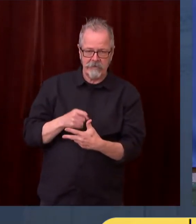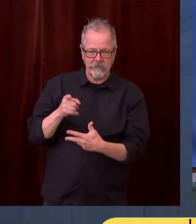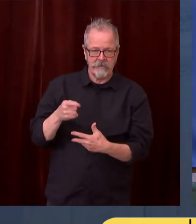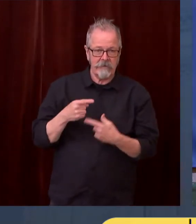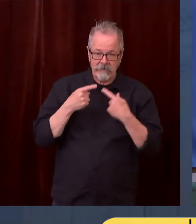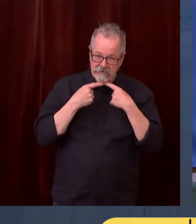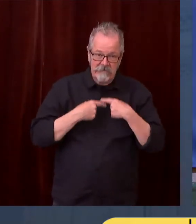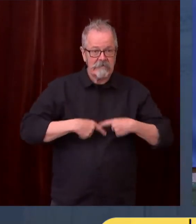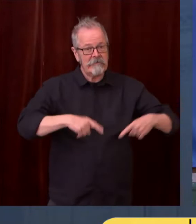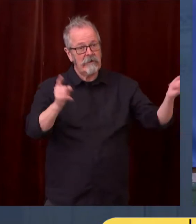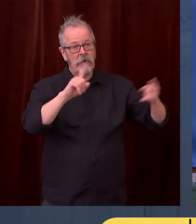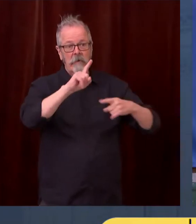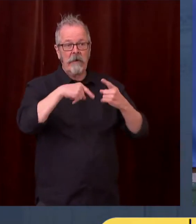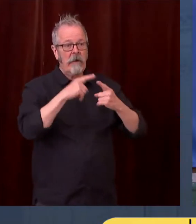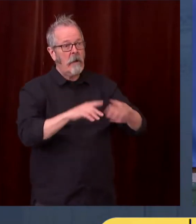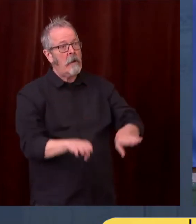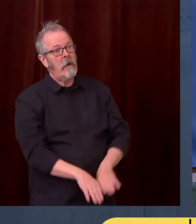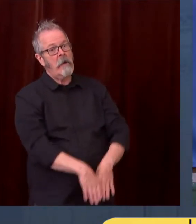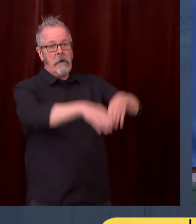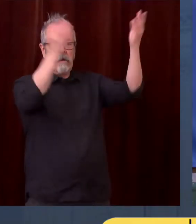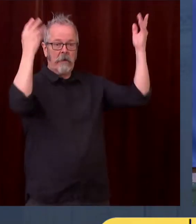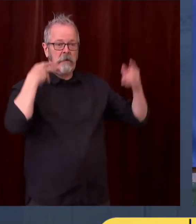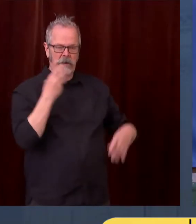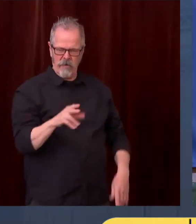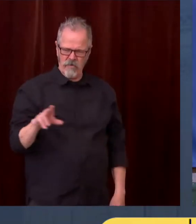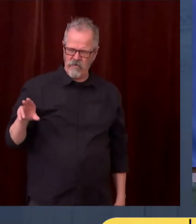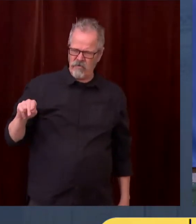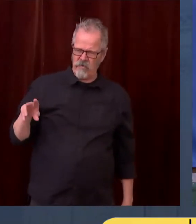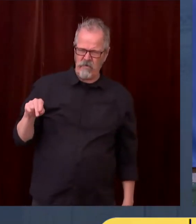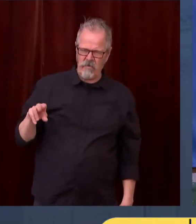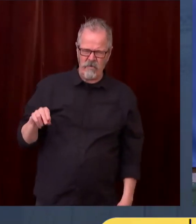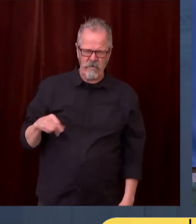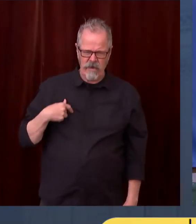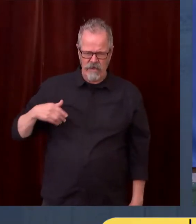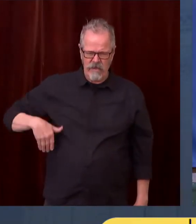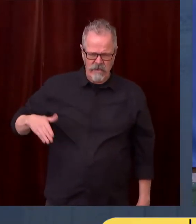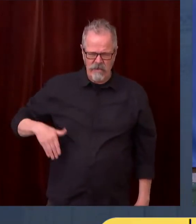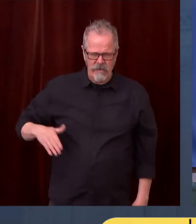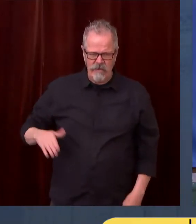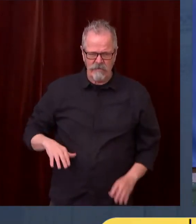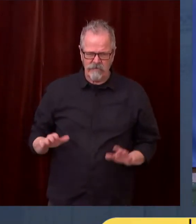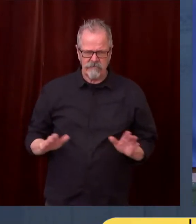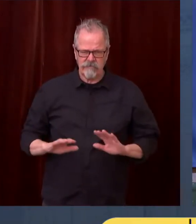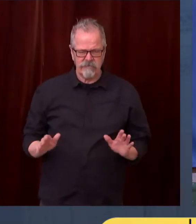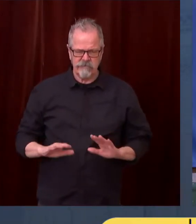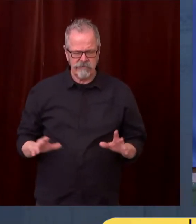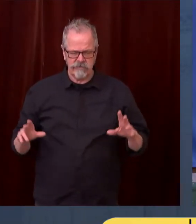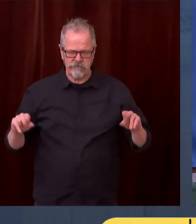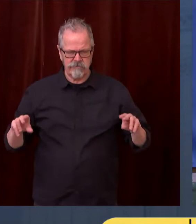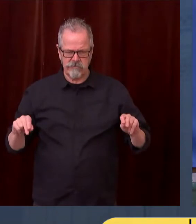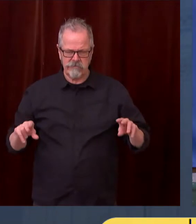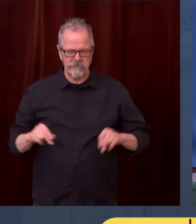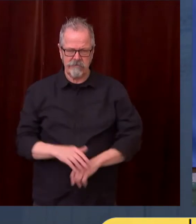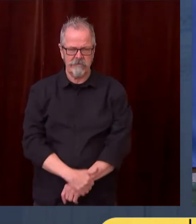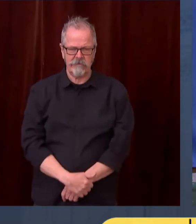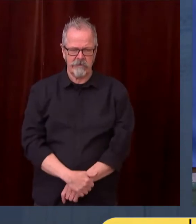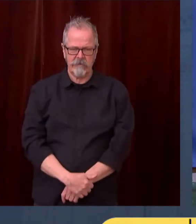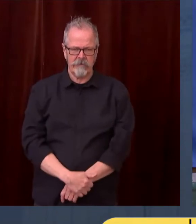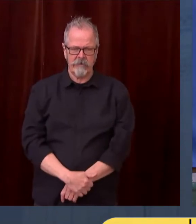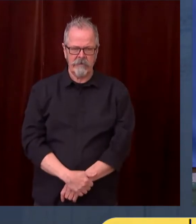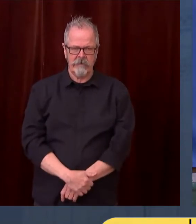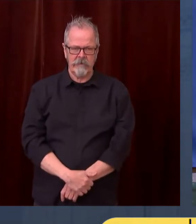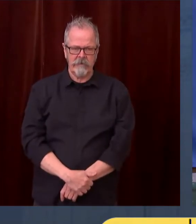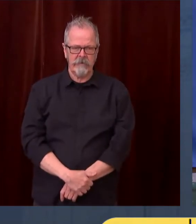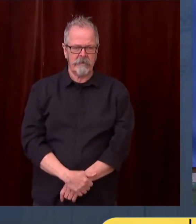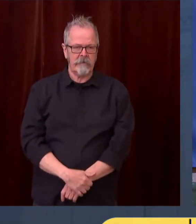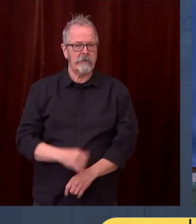considering that at the moment, because everything you would do right now would come with such a big if that it would be